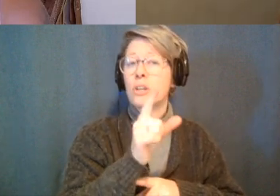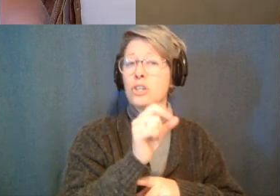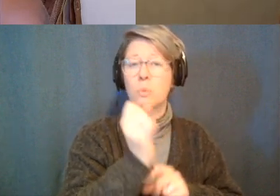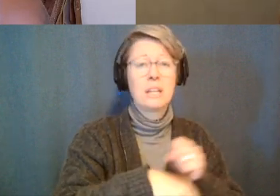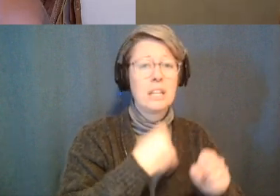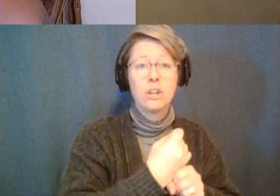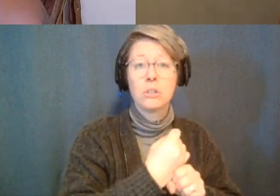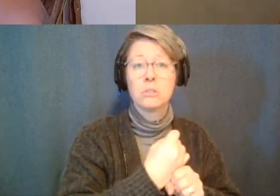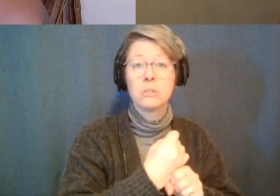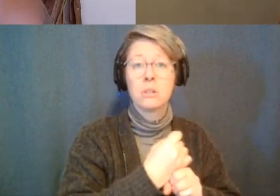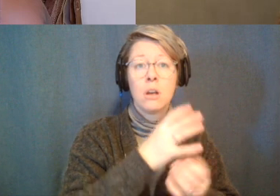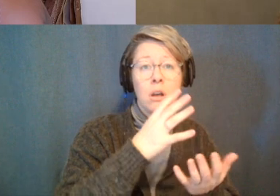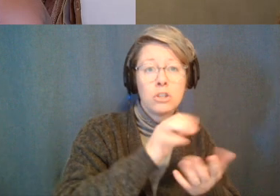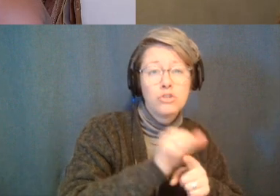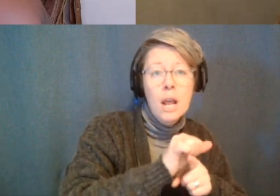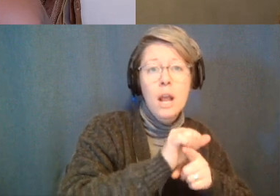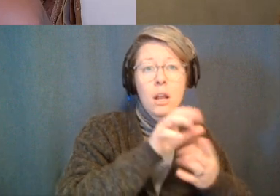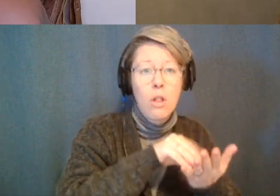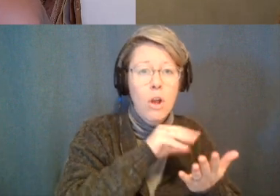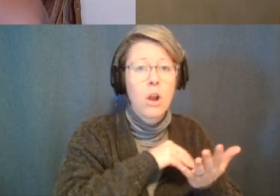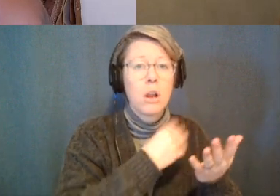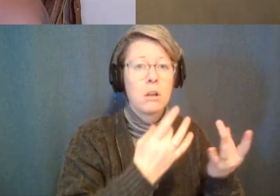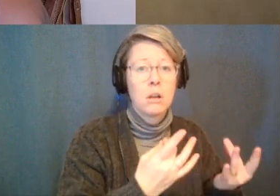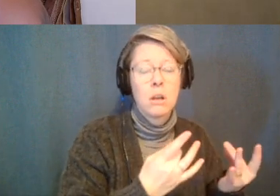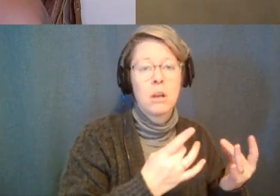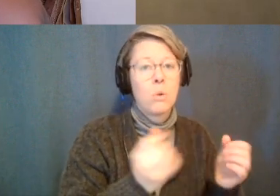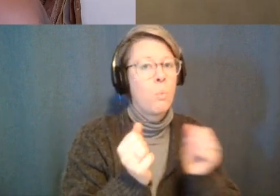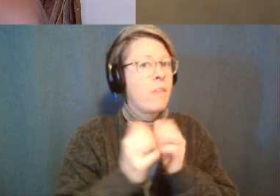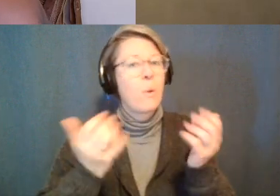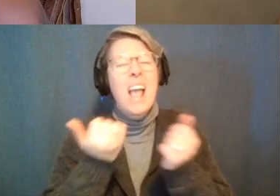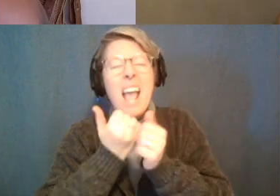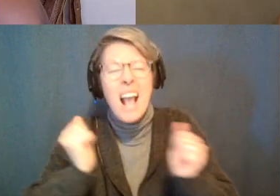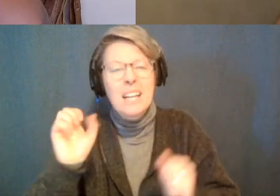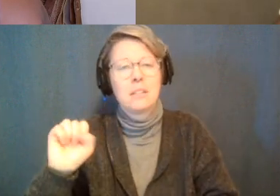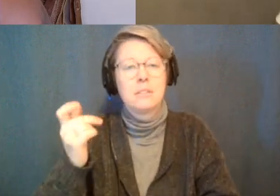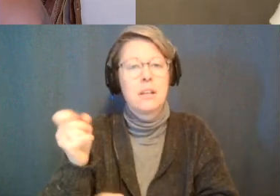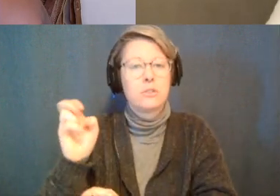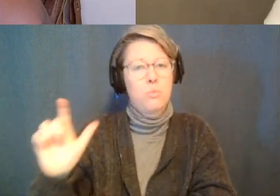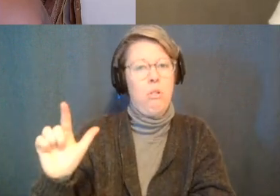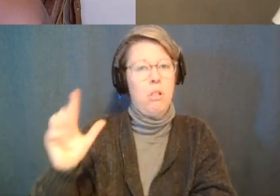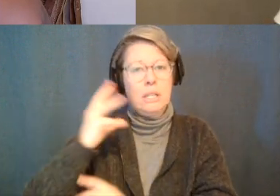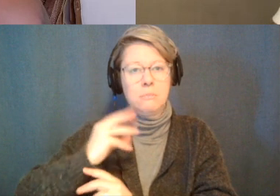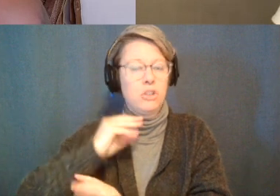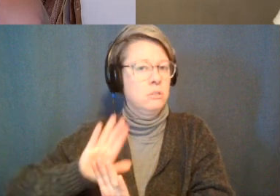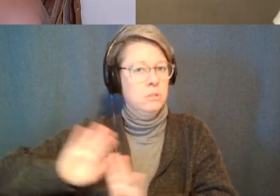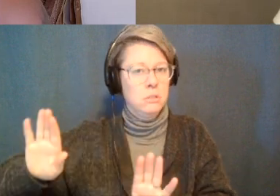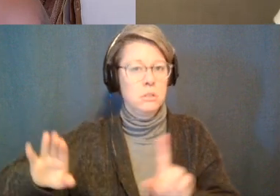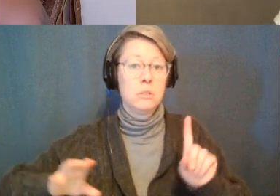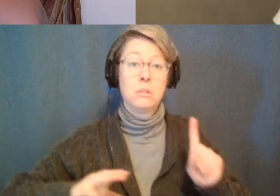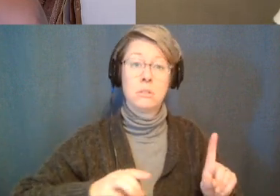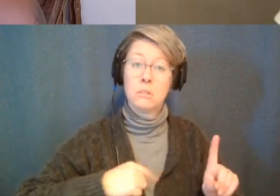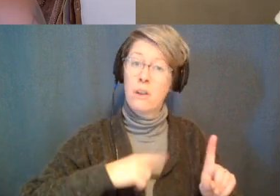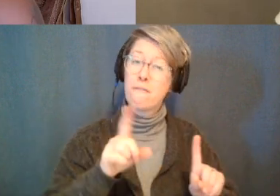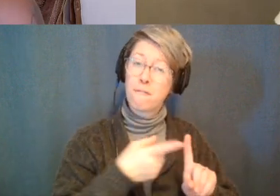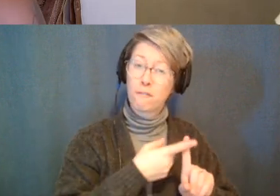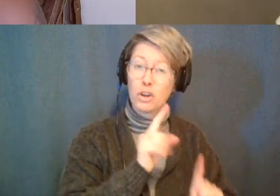practice the first ever tantric experience i had was in meditation i went to a tantric experience